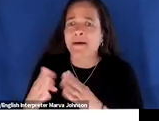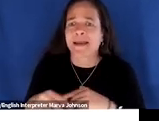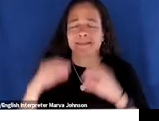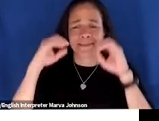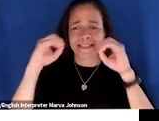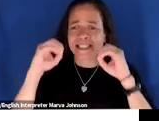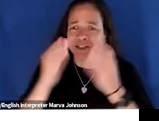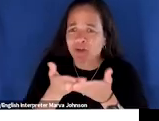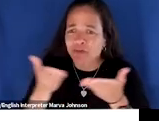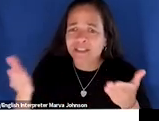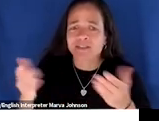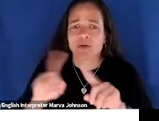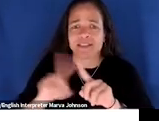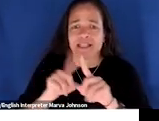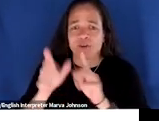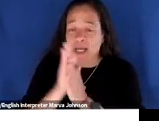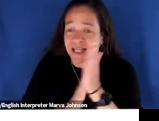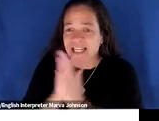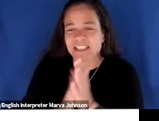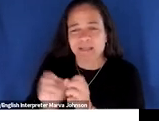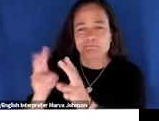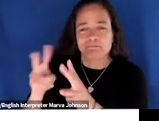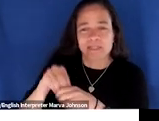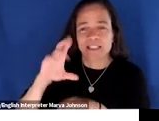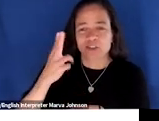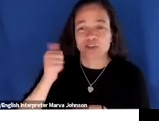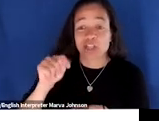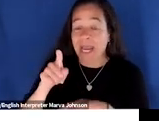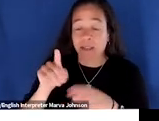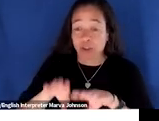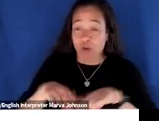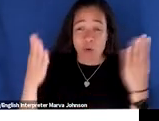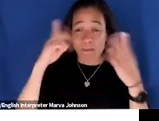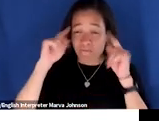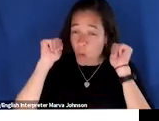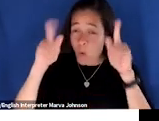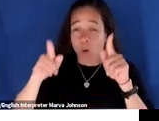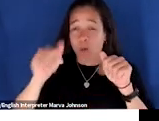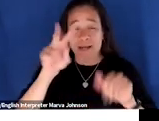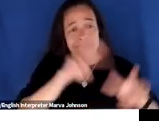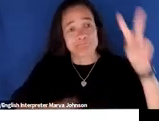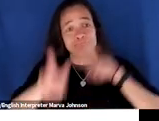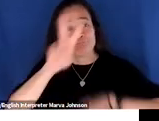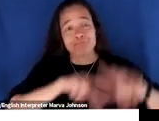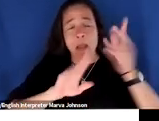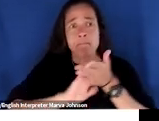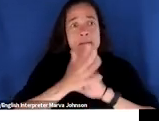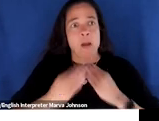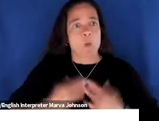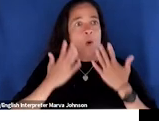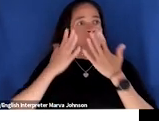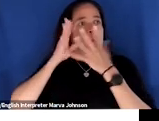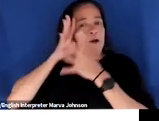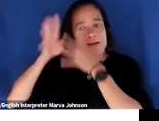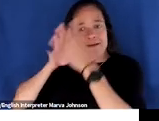all kinds of initiatives and it's all open for everyone everyone can look through this stuff everyone can can be inspired from these resources